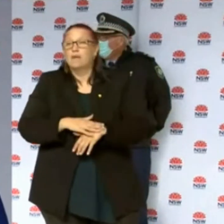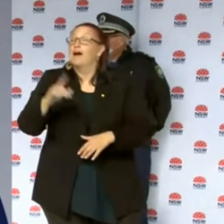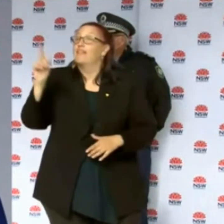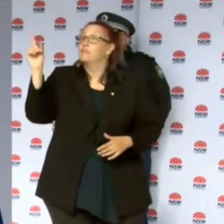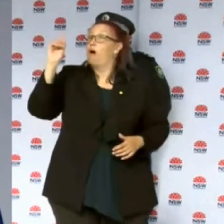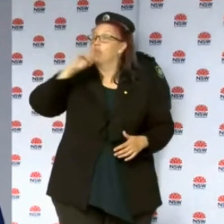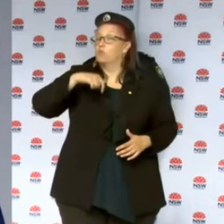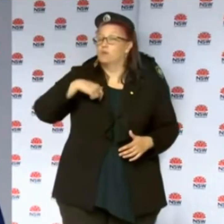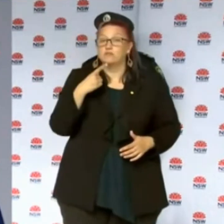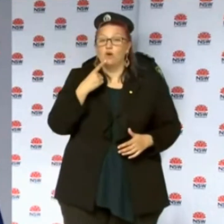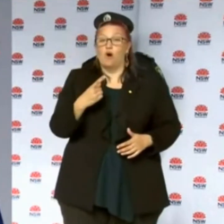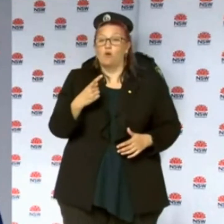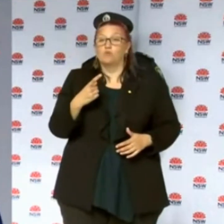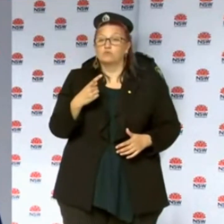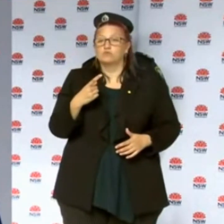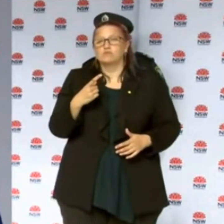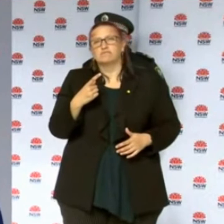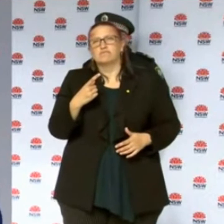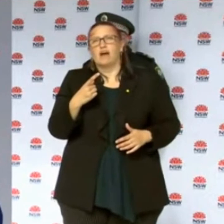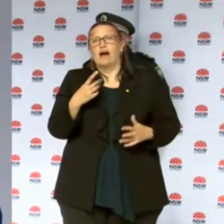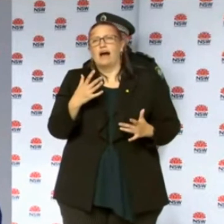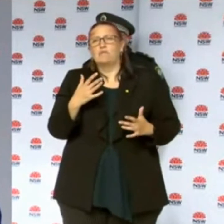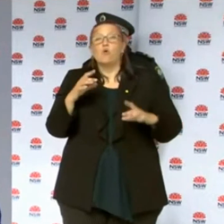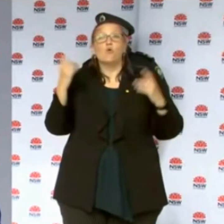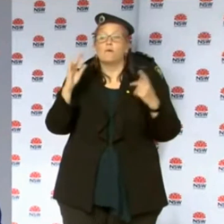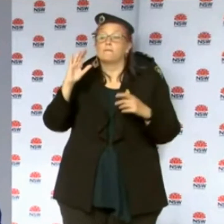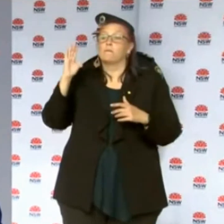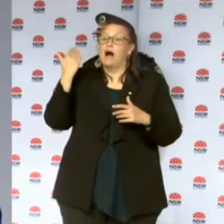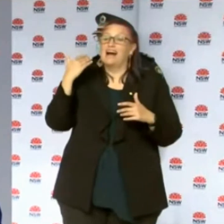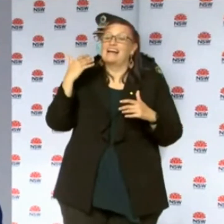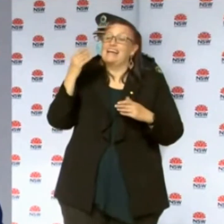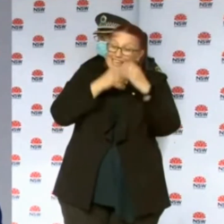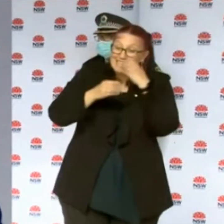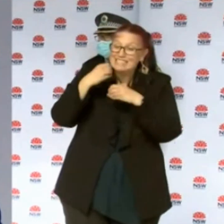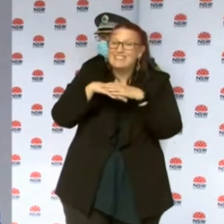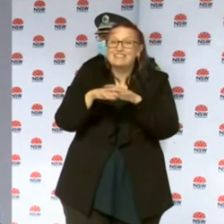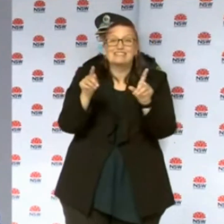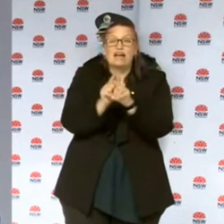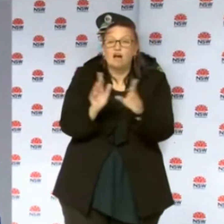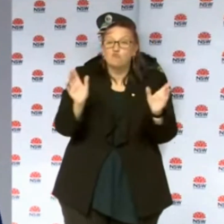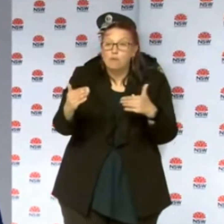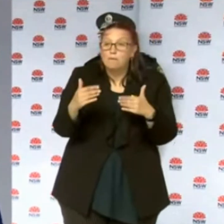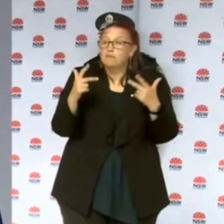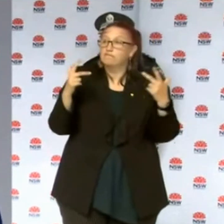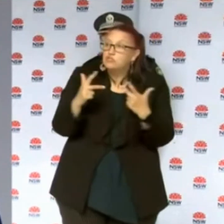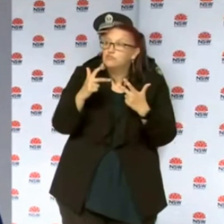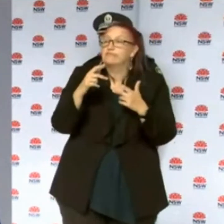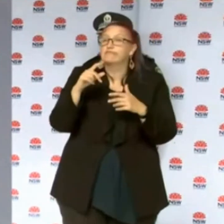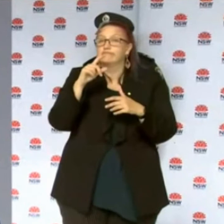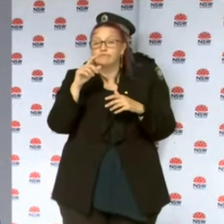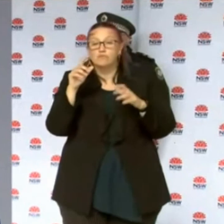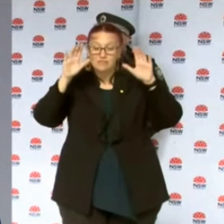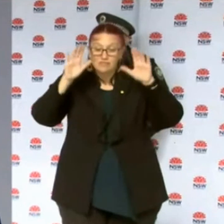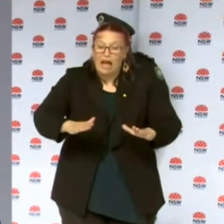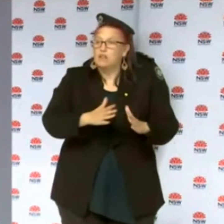advised... I think the public health team probably have advised anyone who was eating at that function and spending the whole